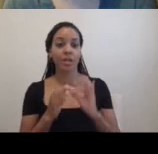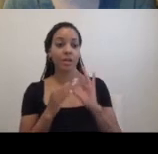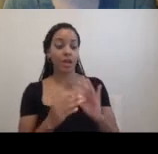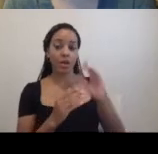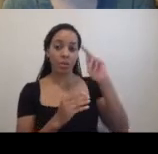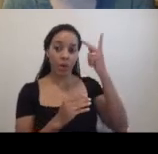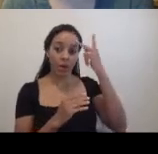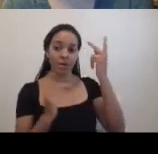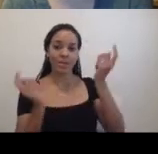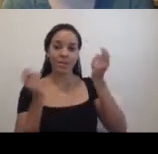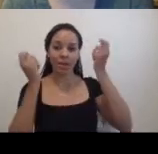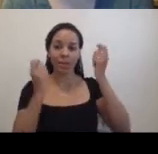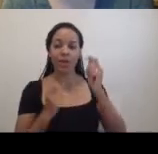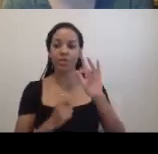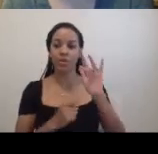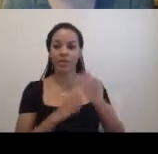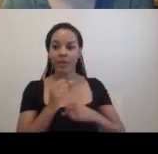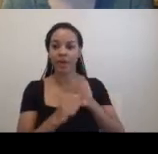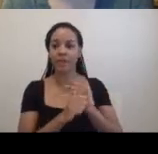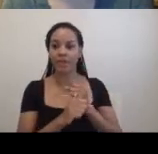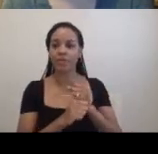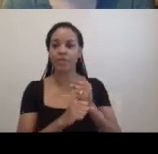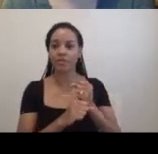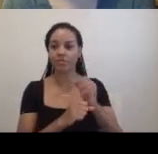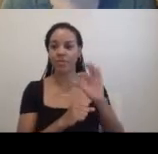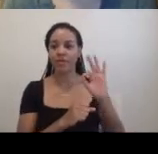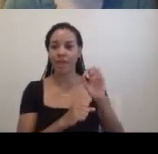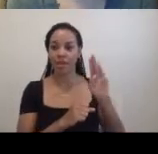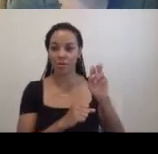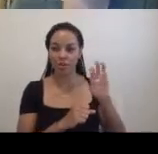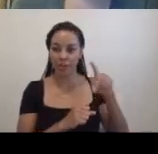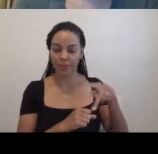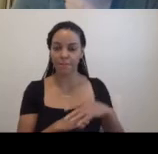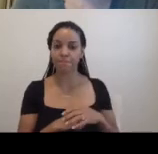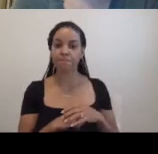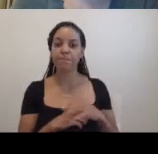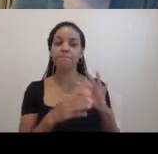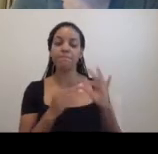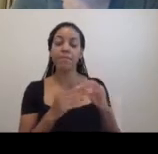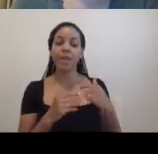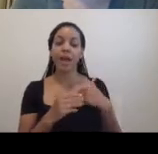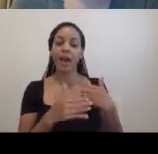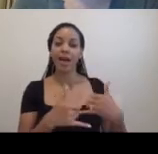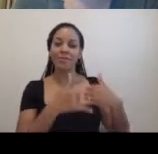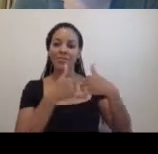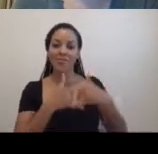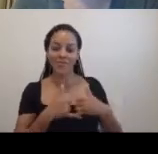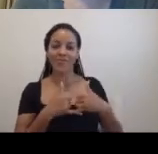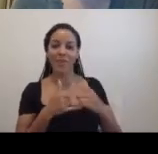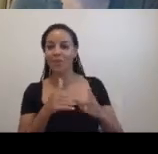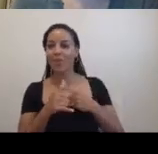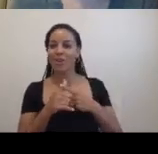25 Years of BLC Fellowships. Quote, I was awarded the very first Verilis Center Fellowship in 1993,